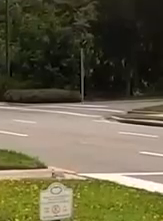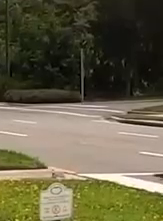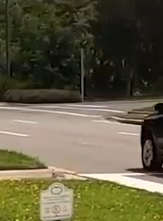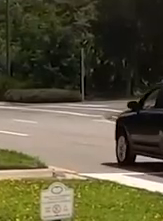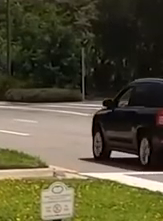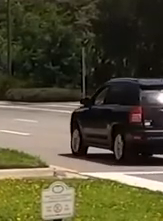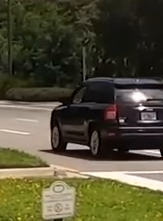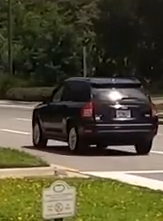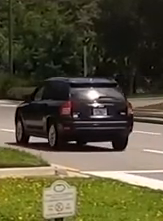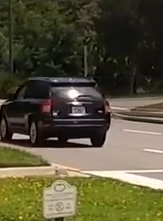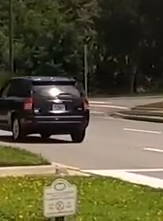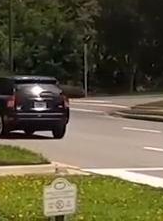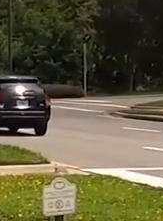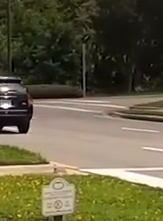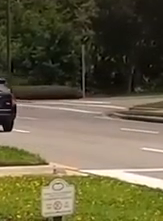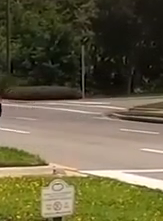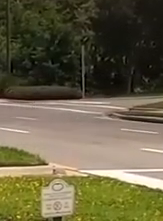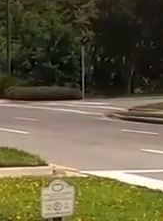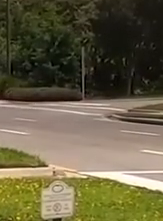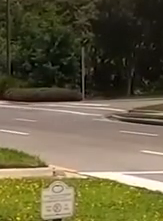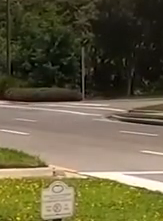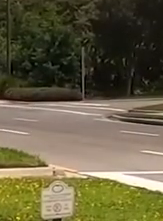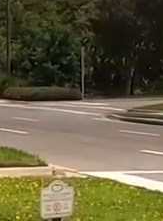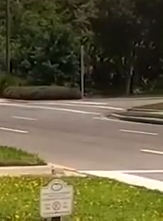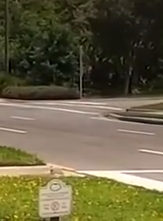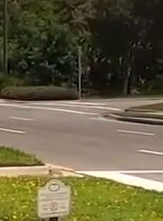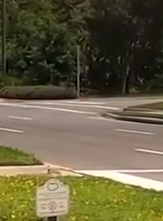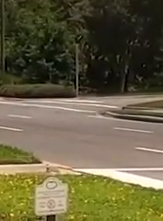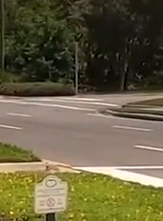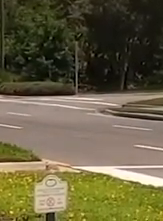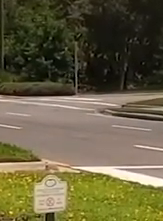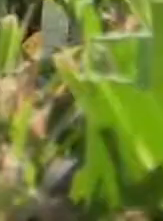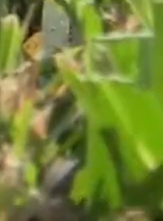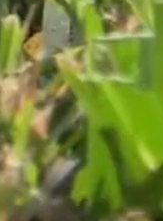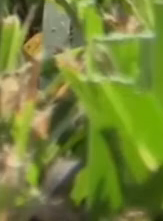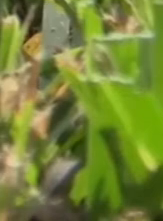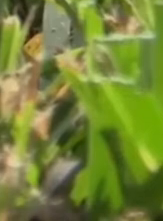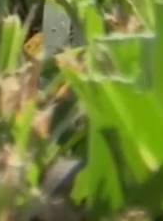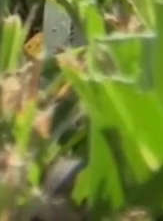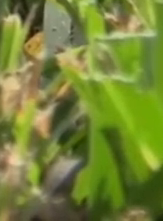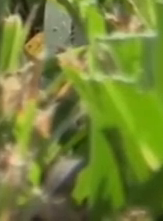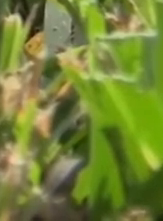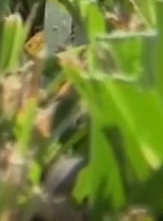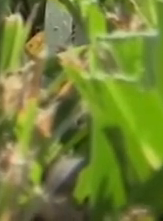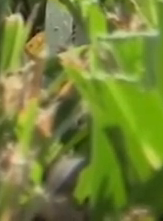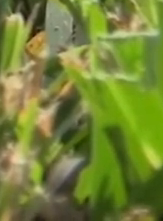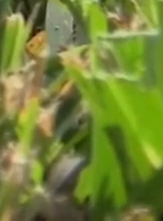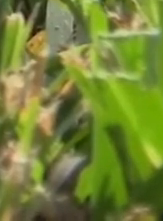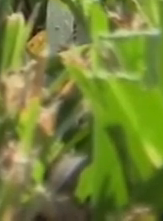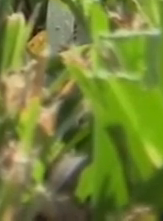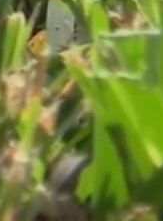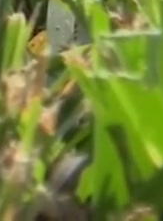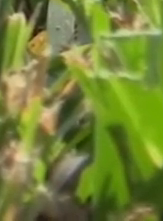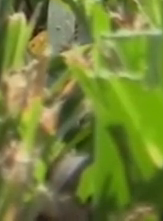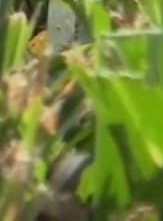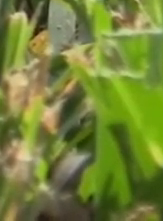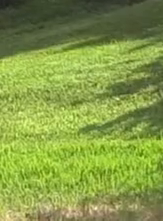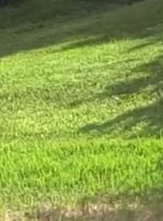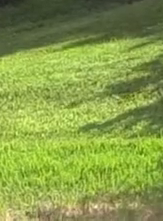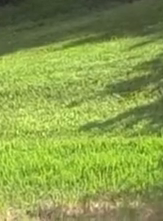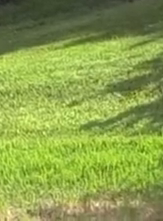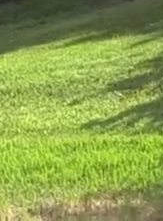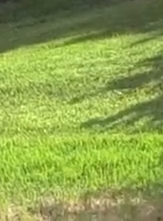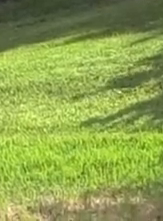Our crews maintain all the median landscape throughout 60 square miles of the city. It's the lush greenery and manicured scenery